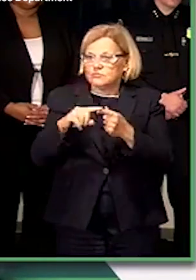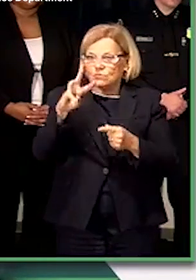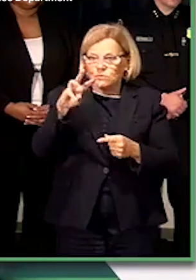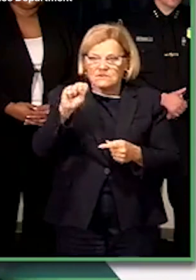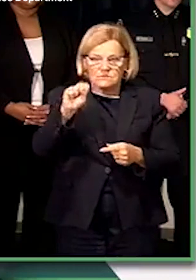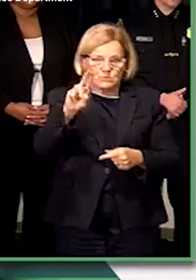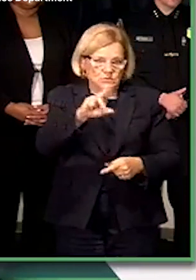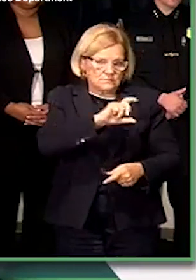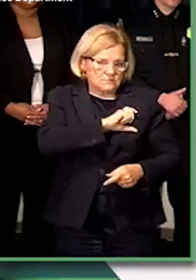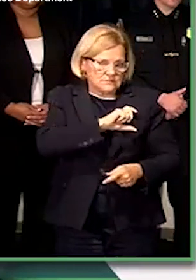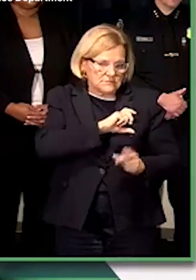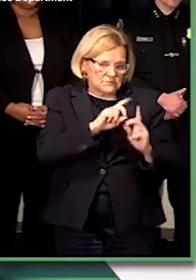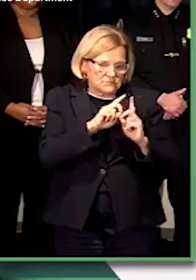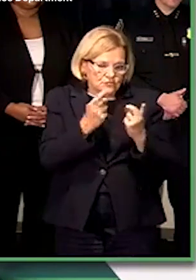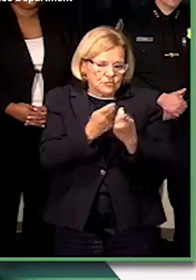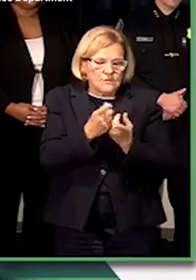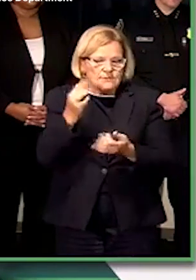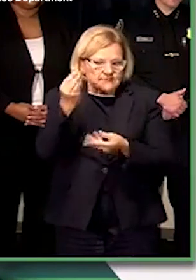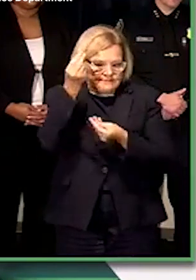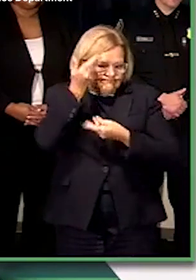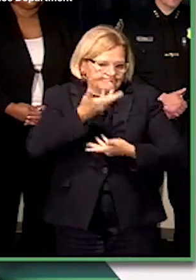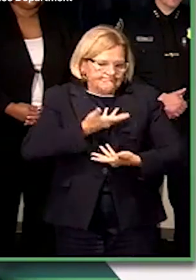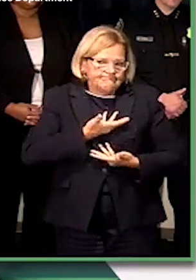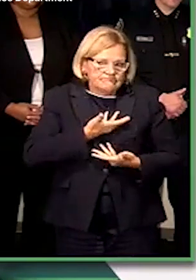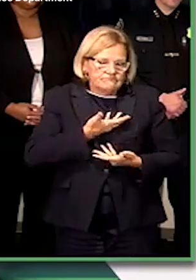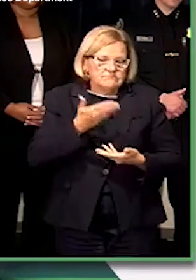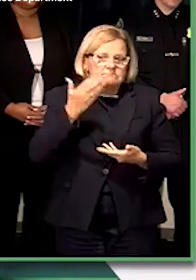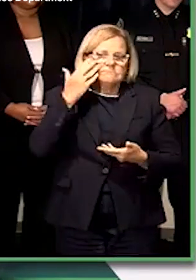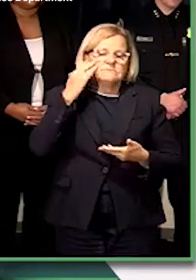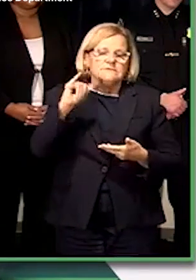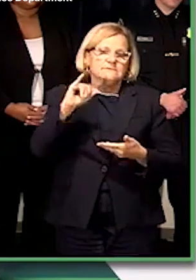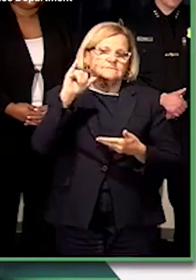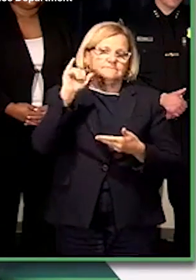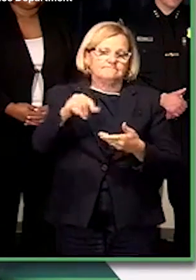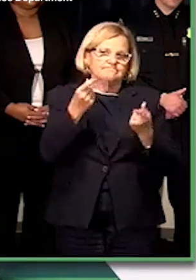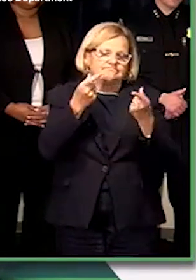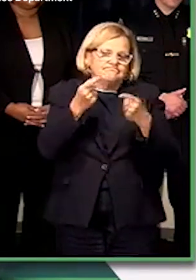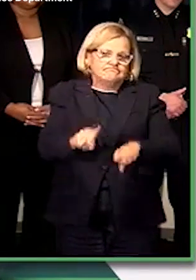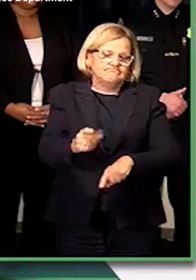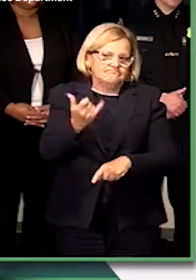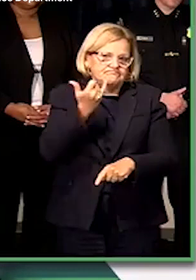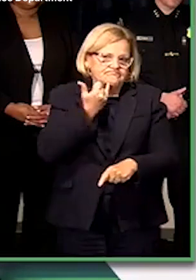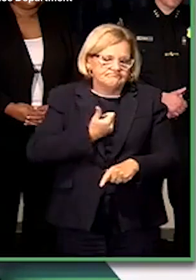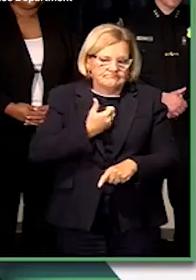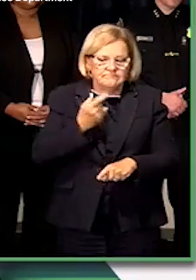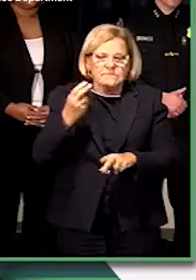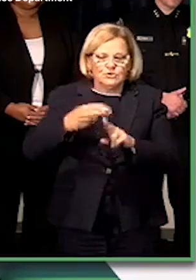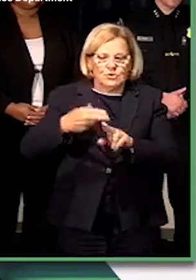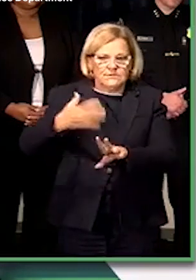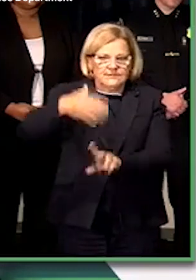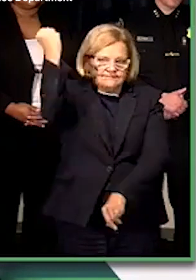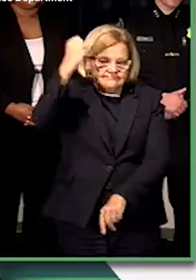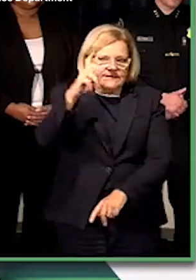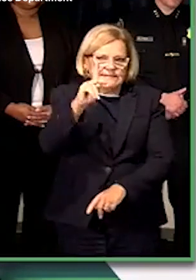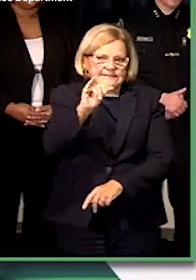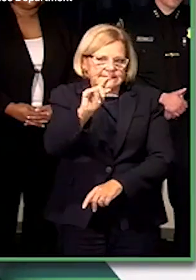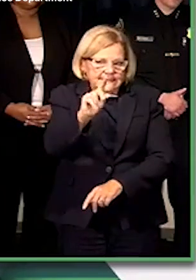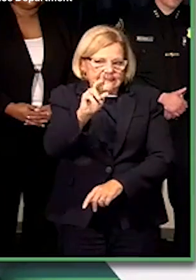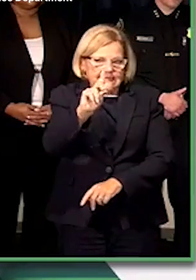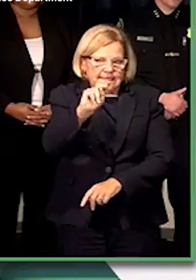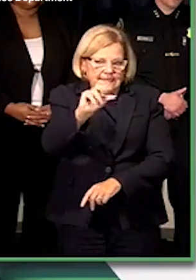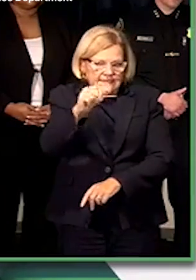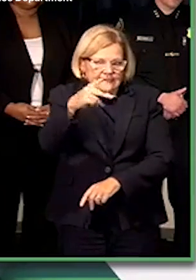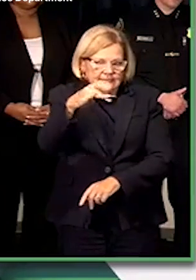University Police Department. We were notified due to the nature of the call of a kidnapping. We deployed our